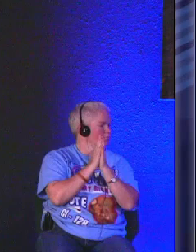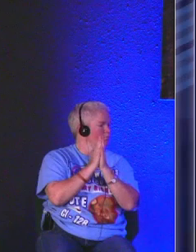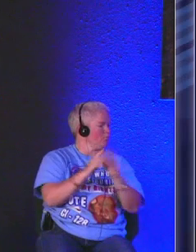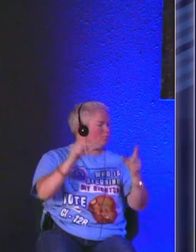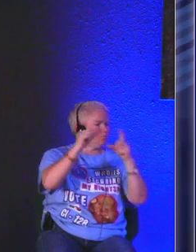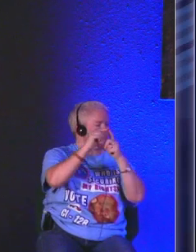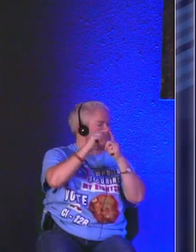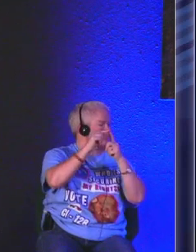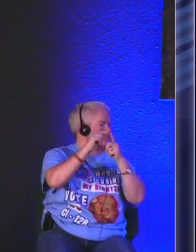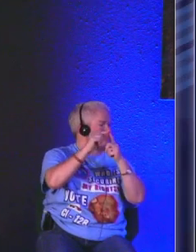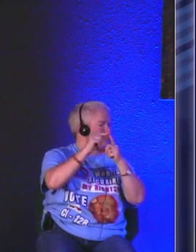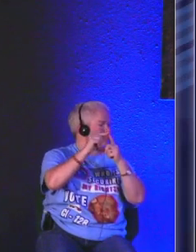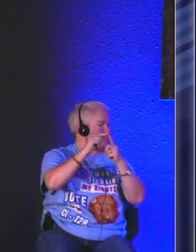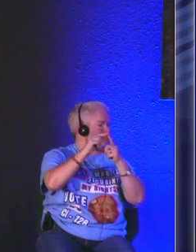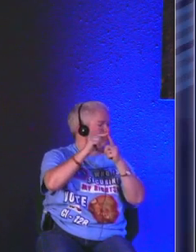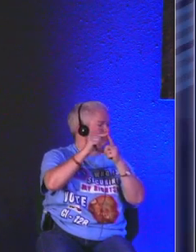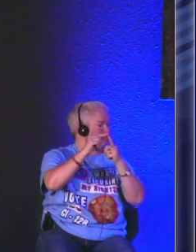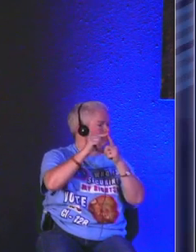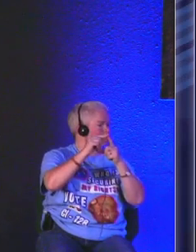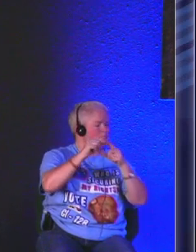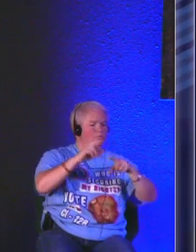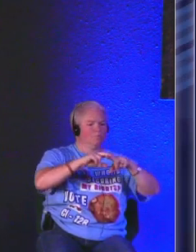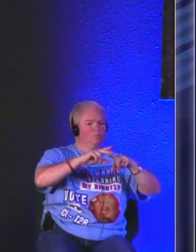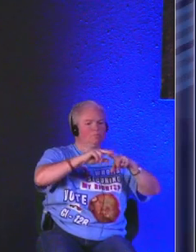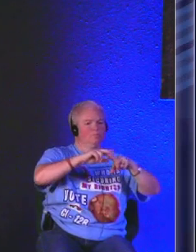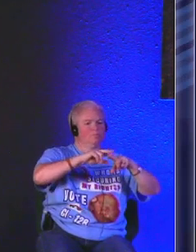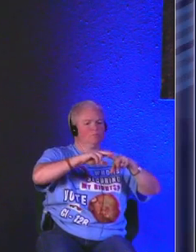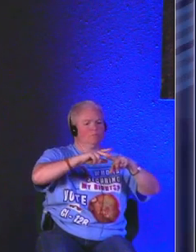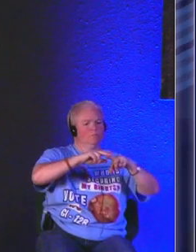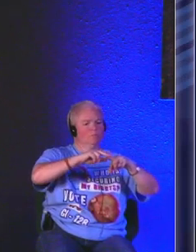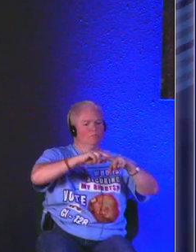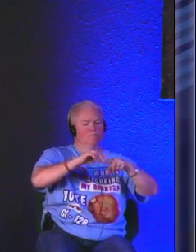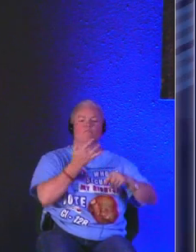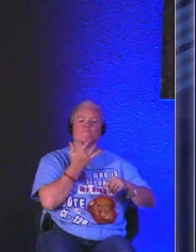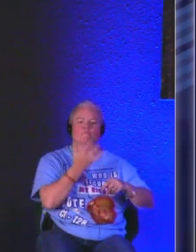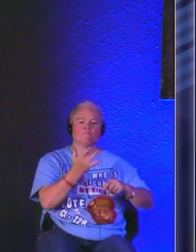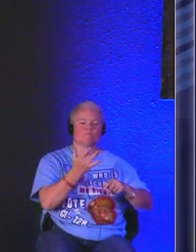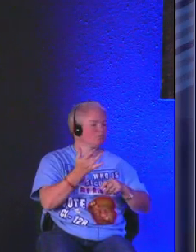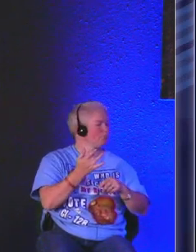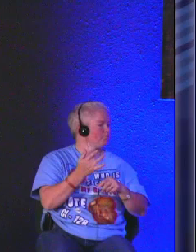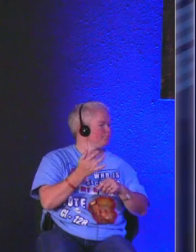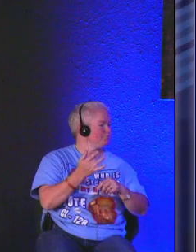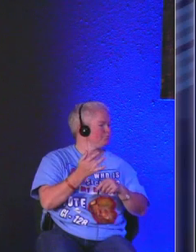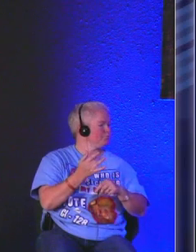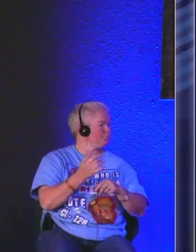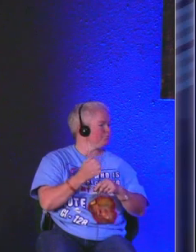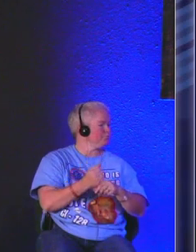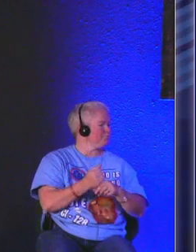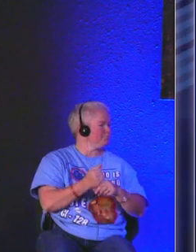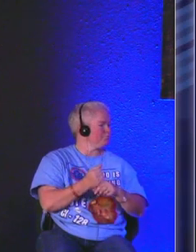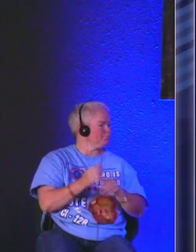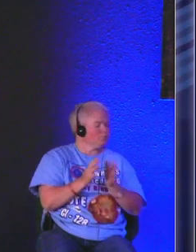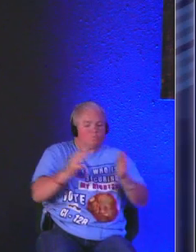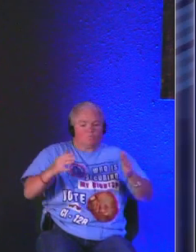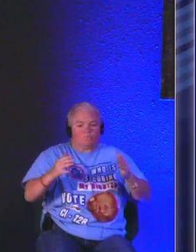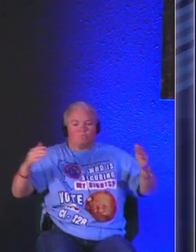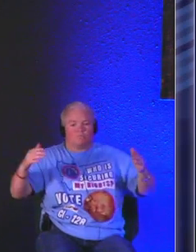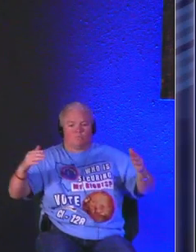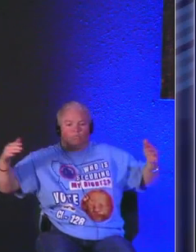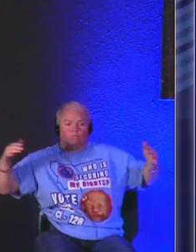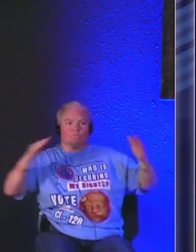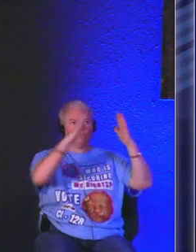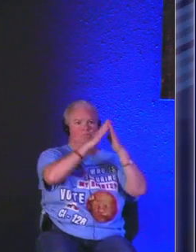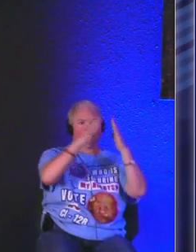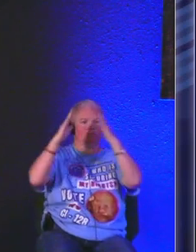commit themselves to the word and they commit themselves to being salt and light but I would say the